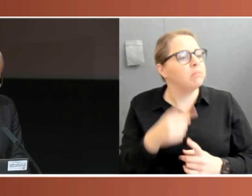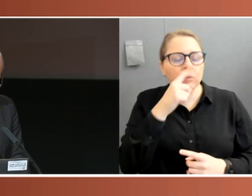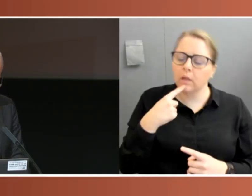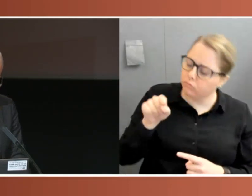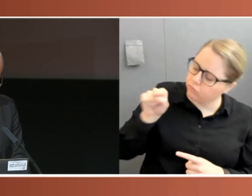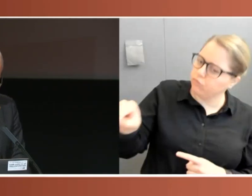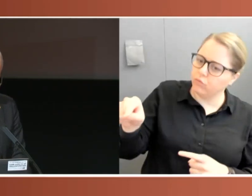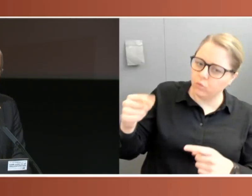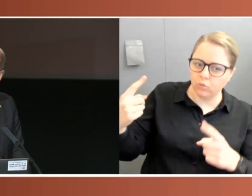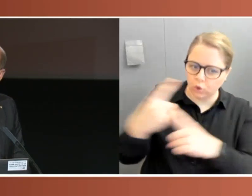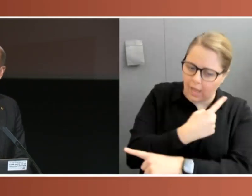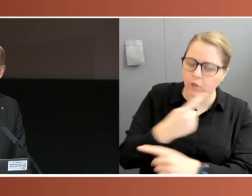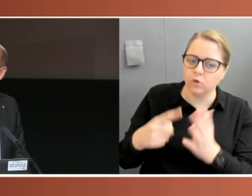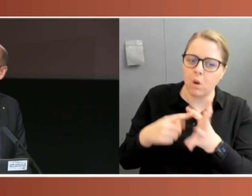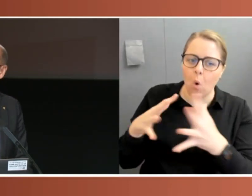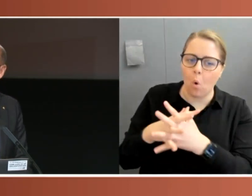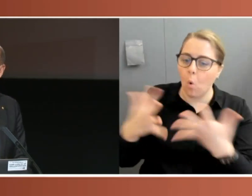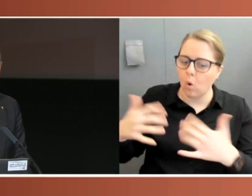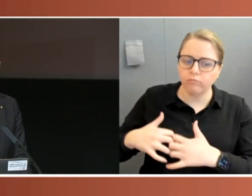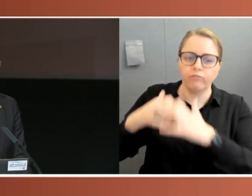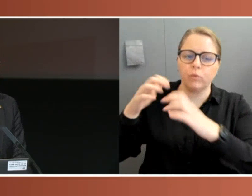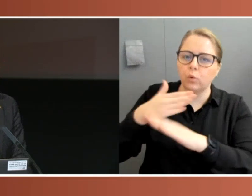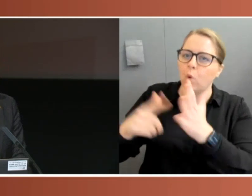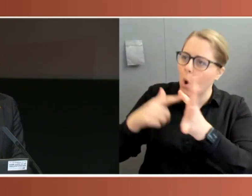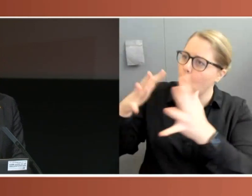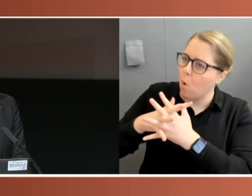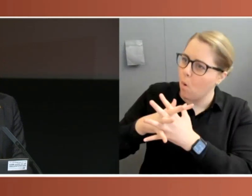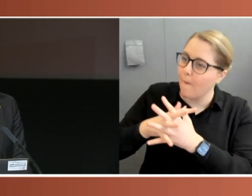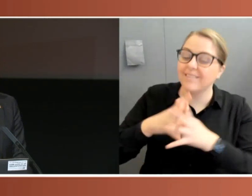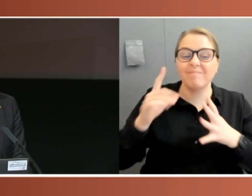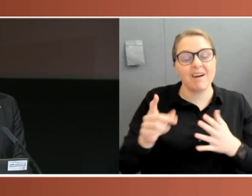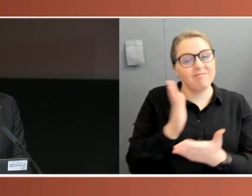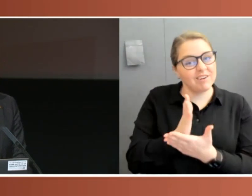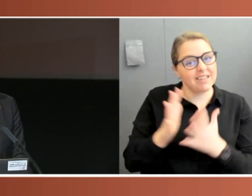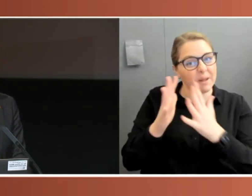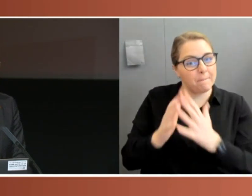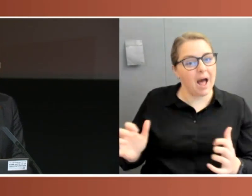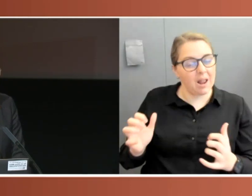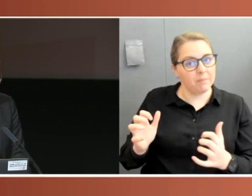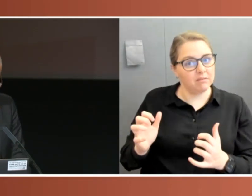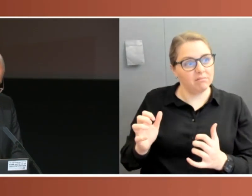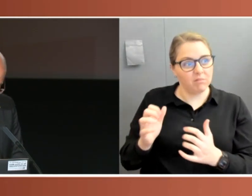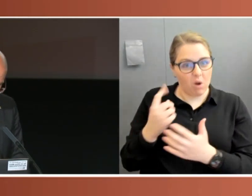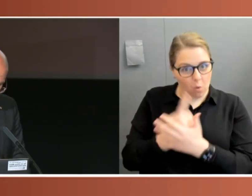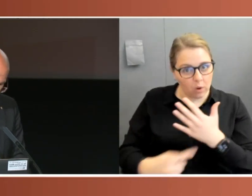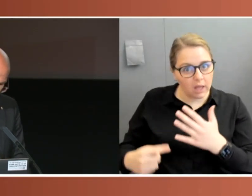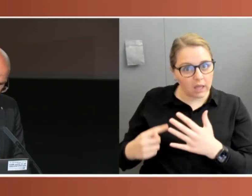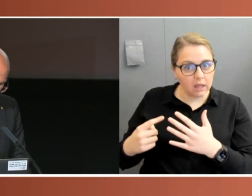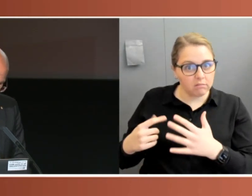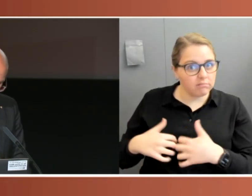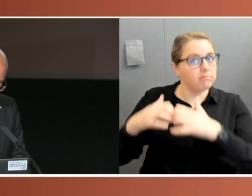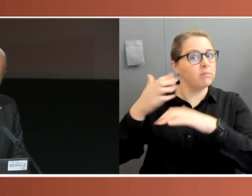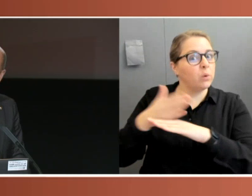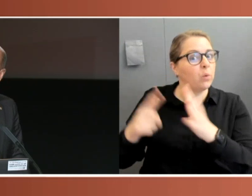change laws. But in fact, a large part of what parliament does isn't about lawmaking at all. In fact, some people have said that lawmaking